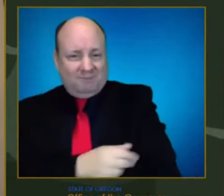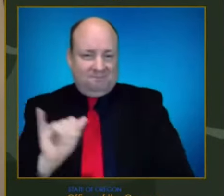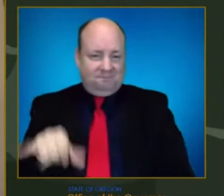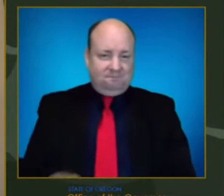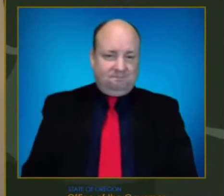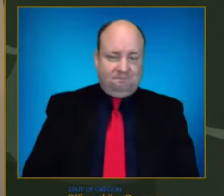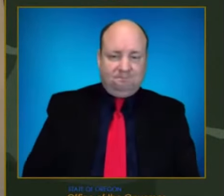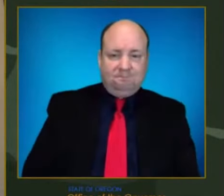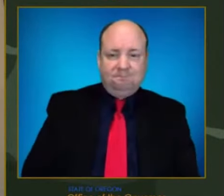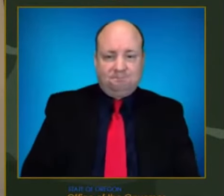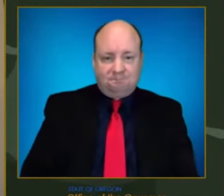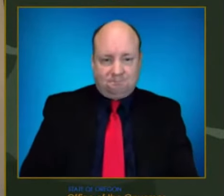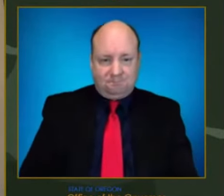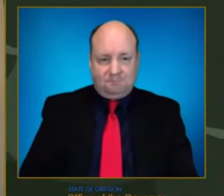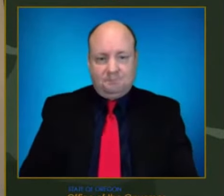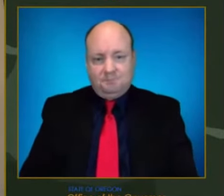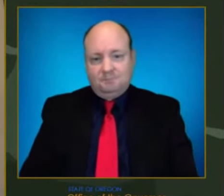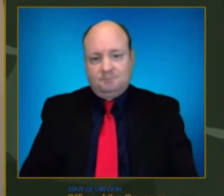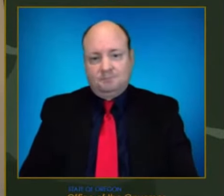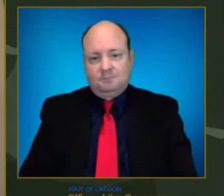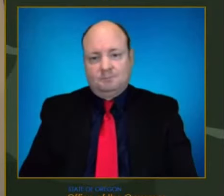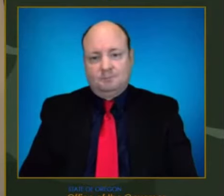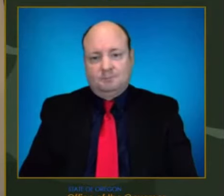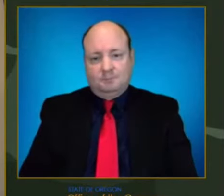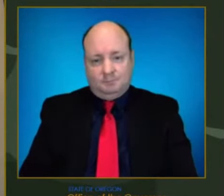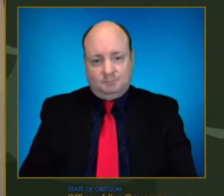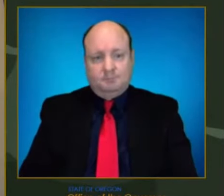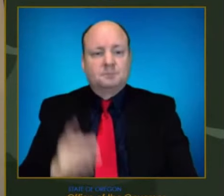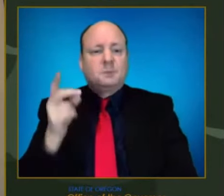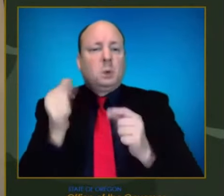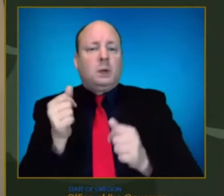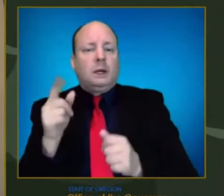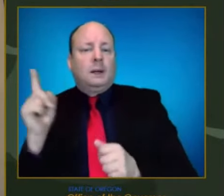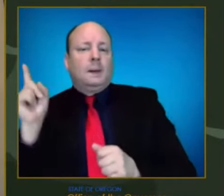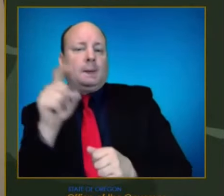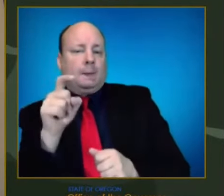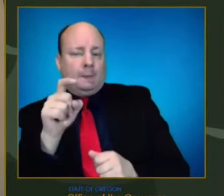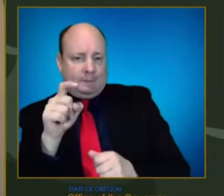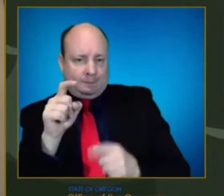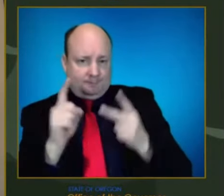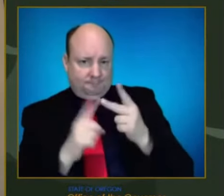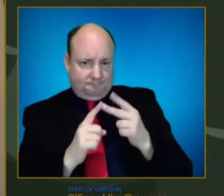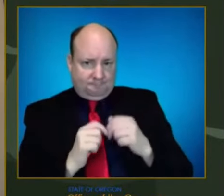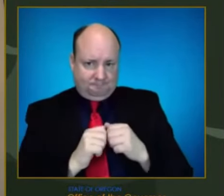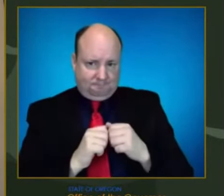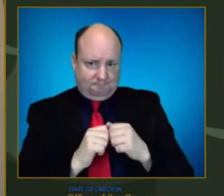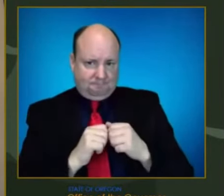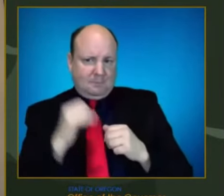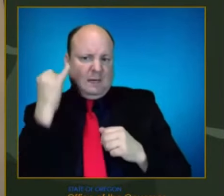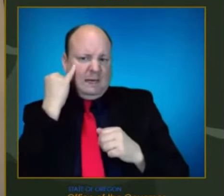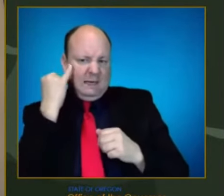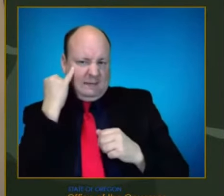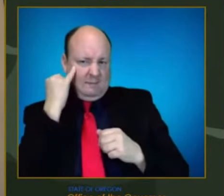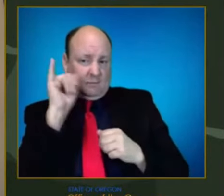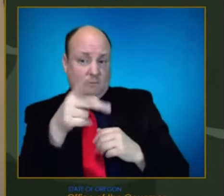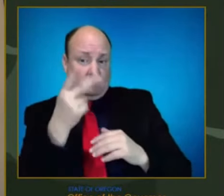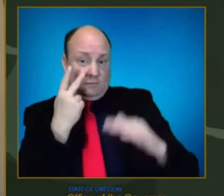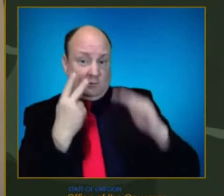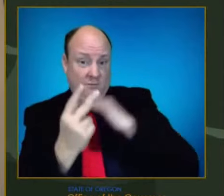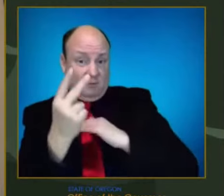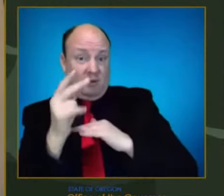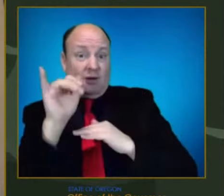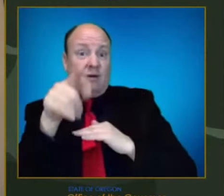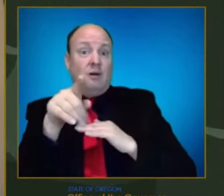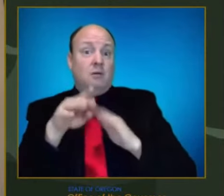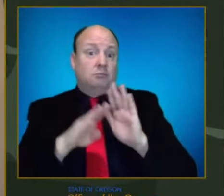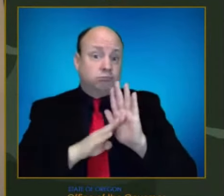Yeah, just one quick question. I wonder if there's, with this, you know, big surge in our future, worse than Delta,